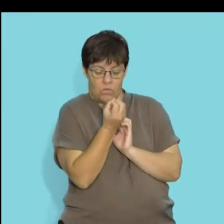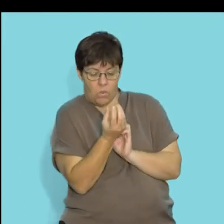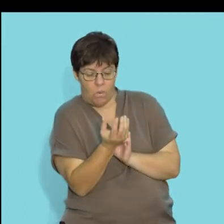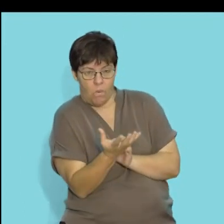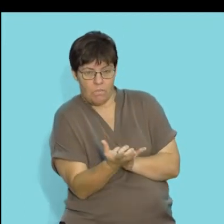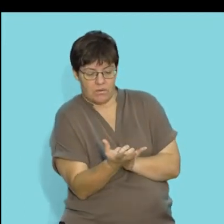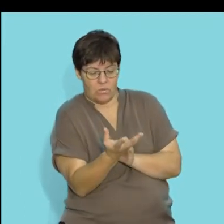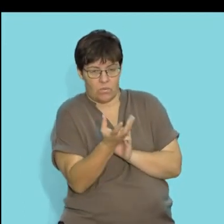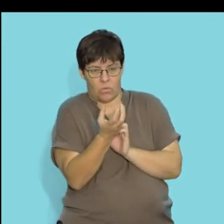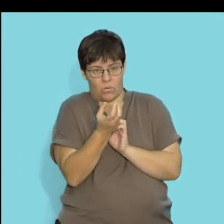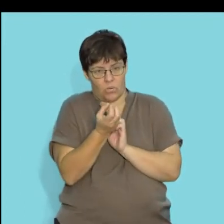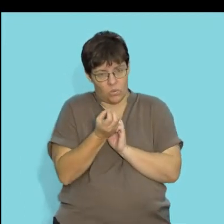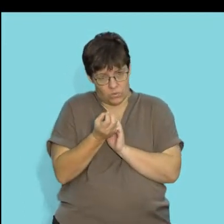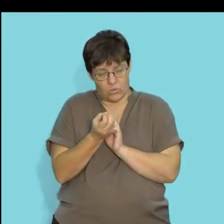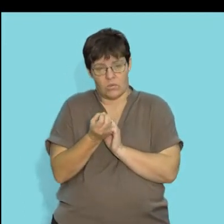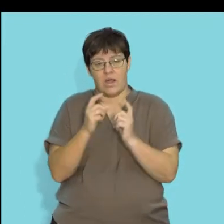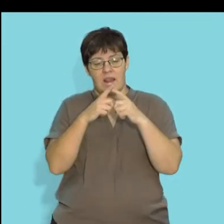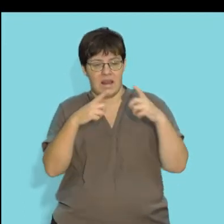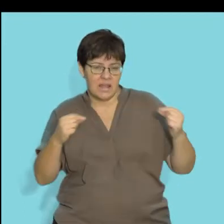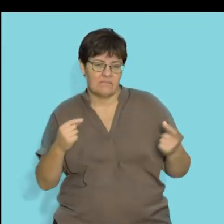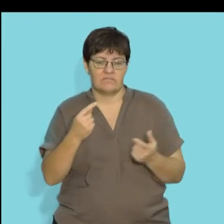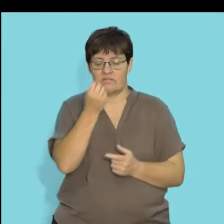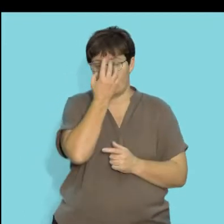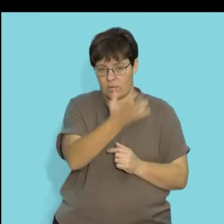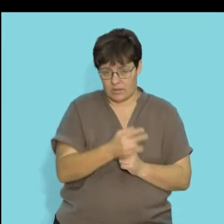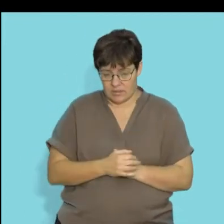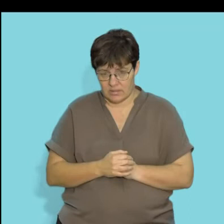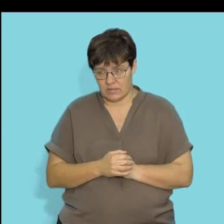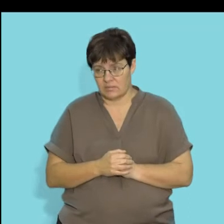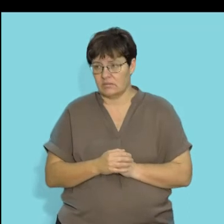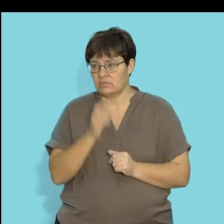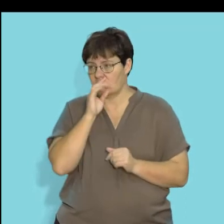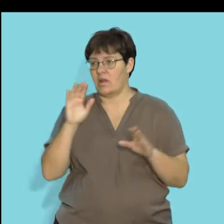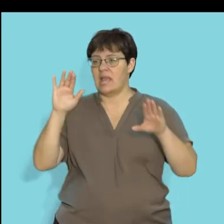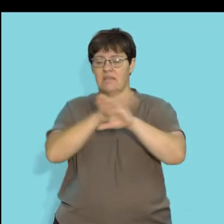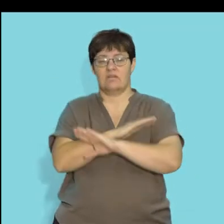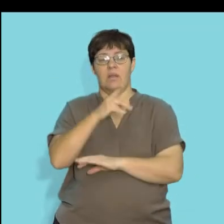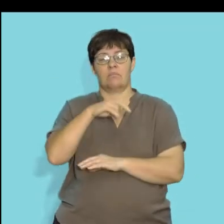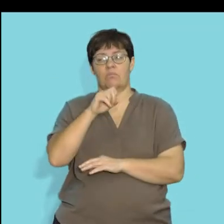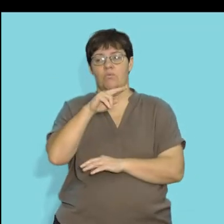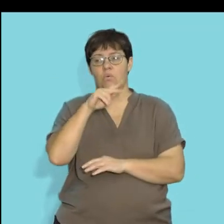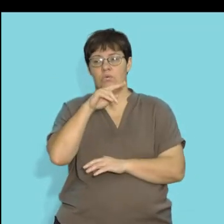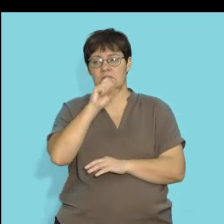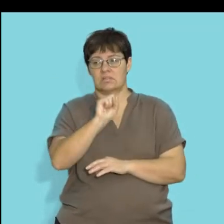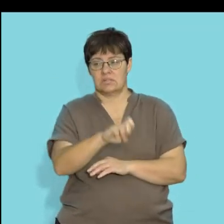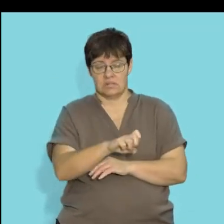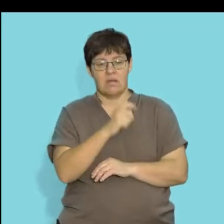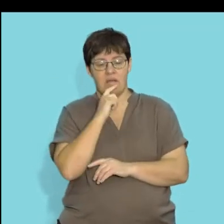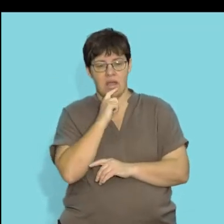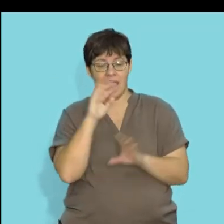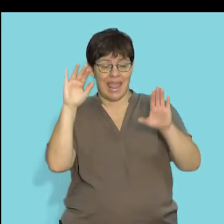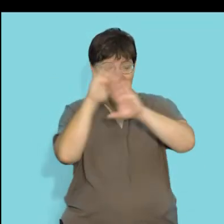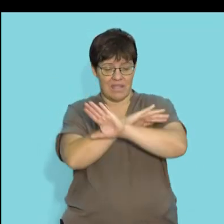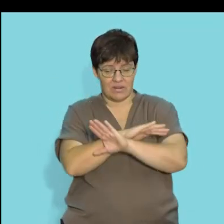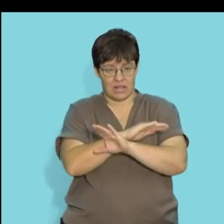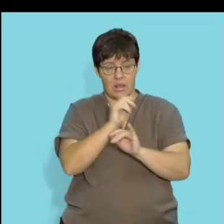and closing of flowers and leaves. So here is the image of the evening primrose, and these tend to open up